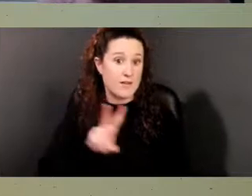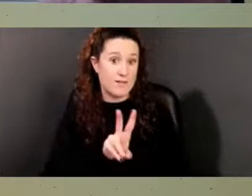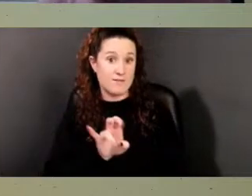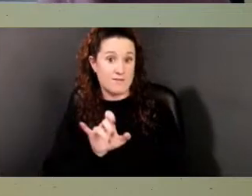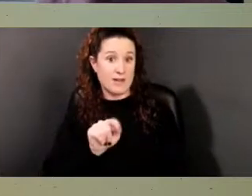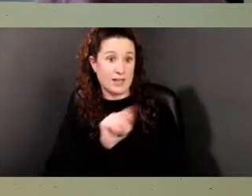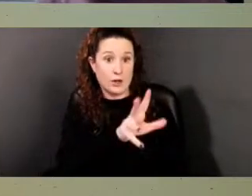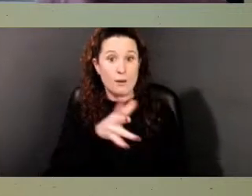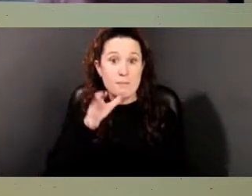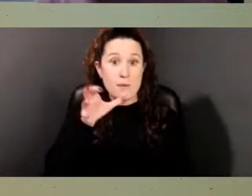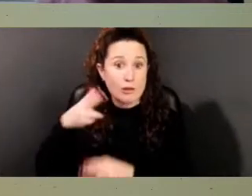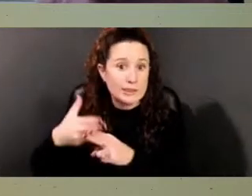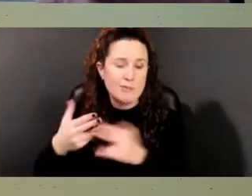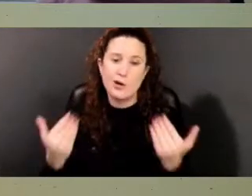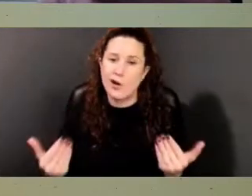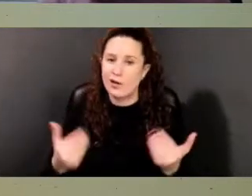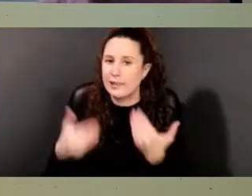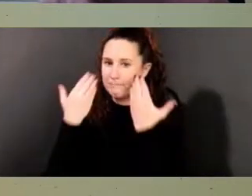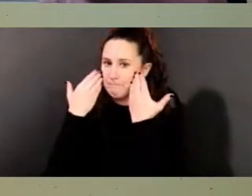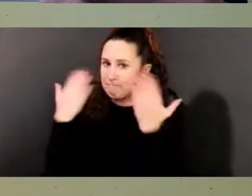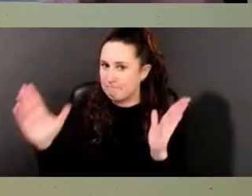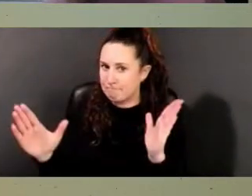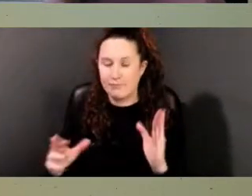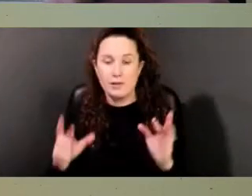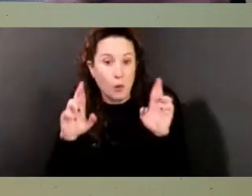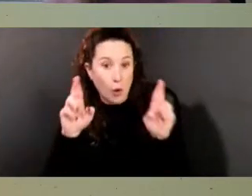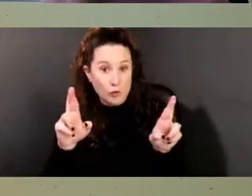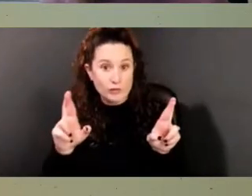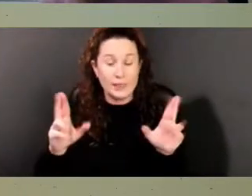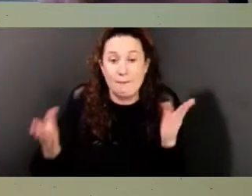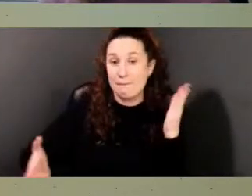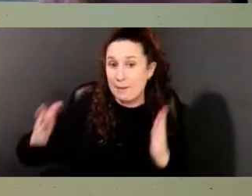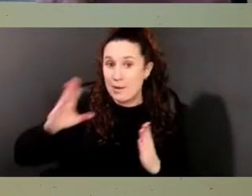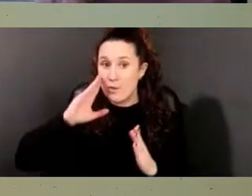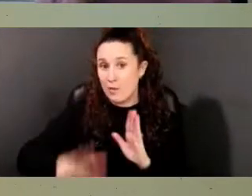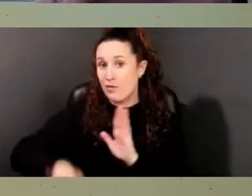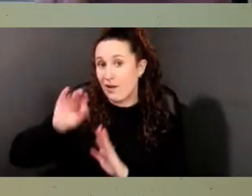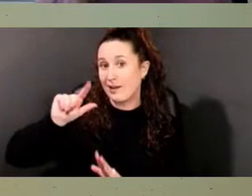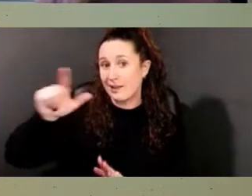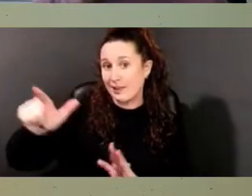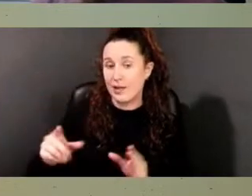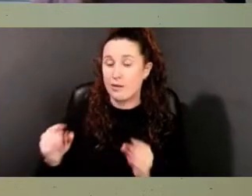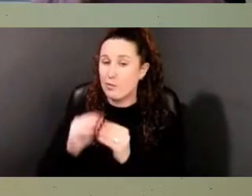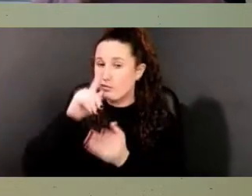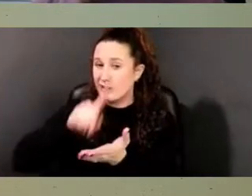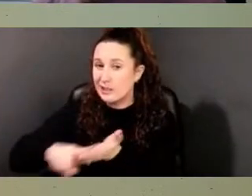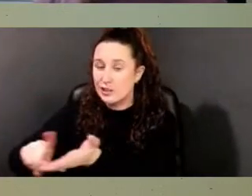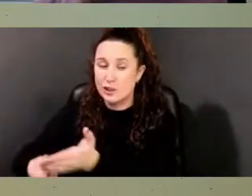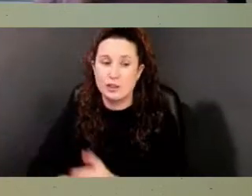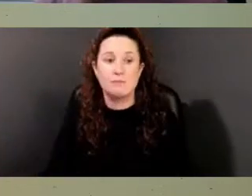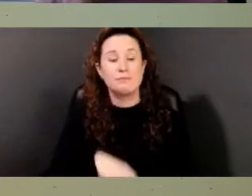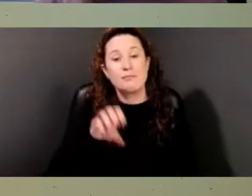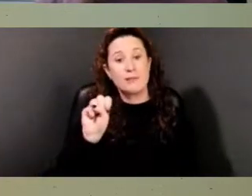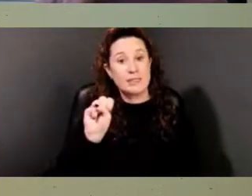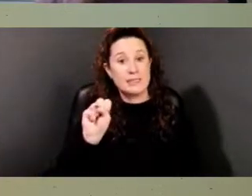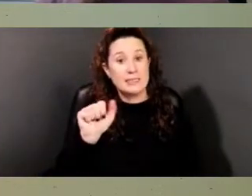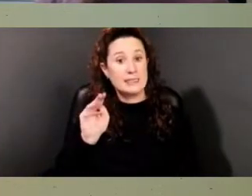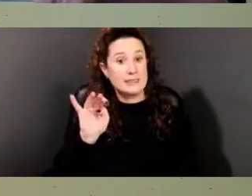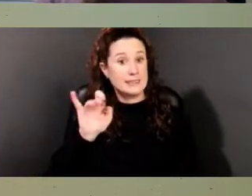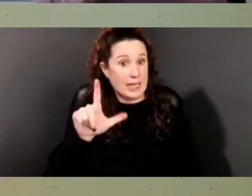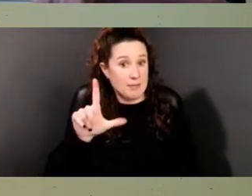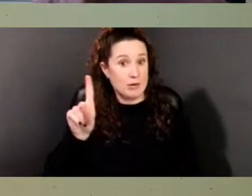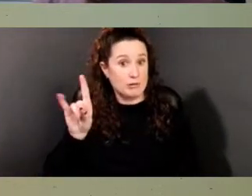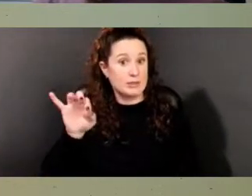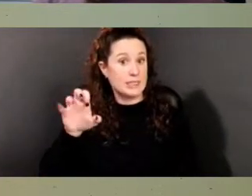hopefully, maybe, we'll be able to uncover it with further research. At Samuel Dickinson's death in 1760,